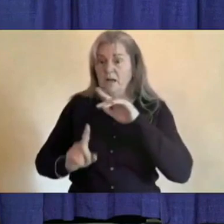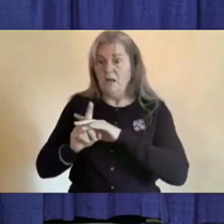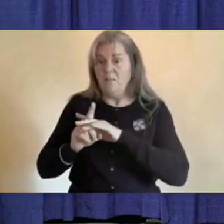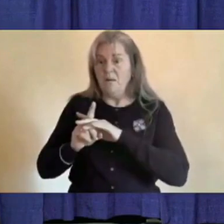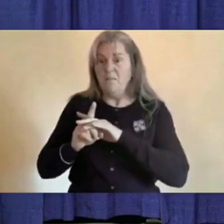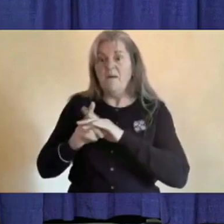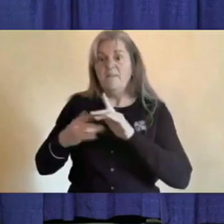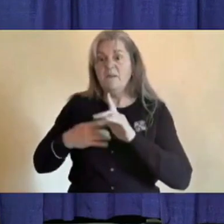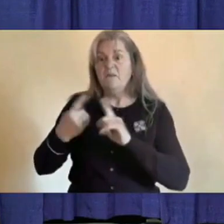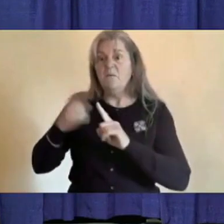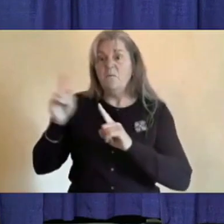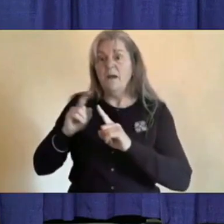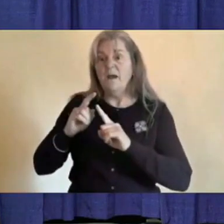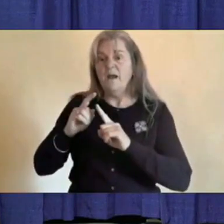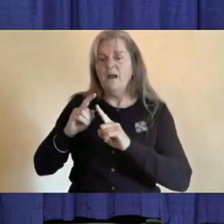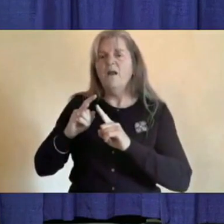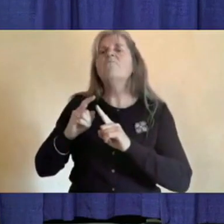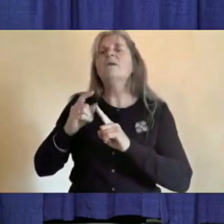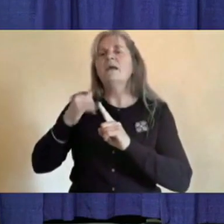Yukoners returning home.